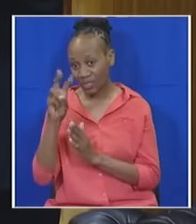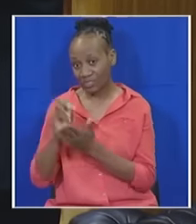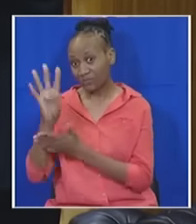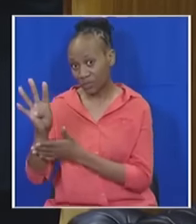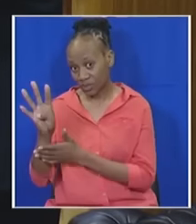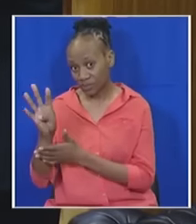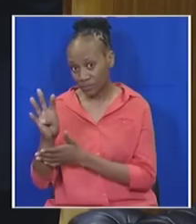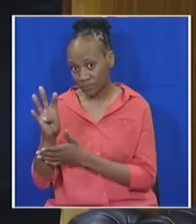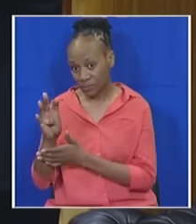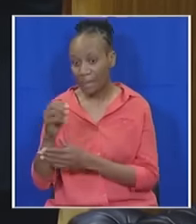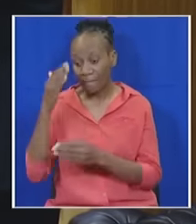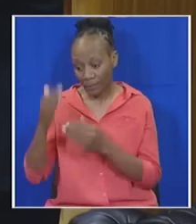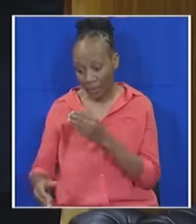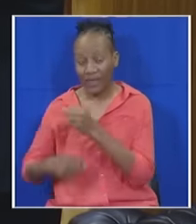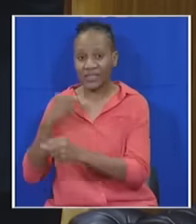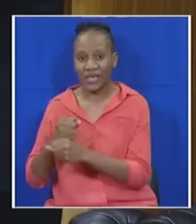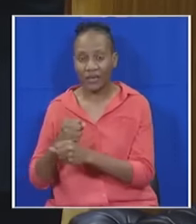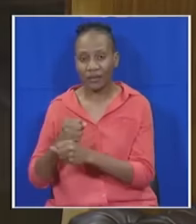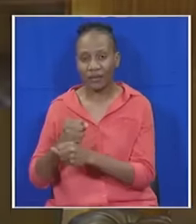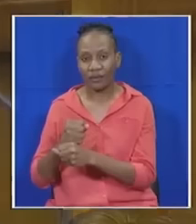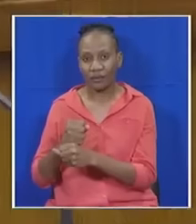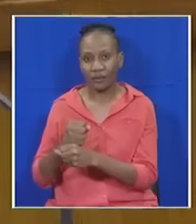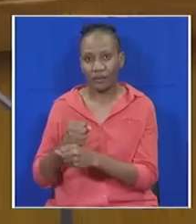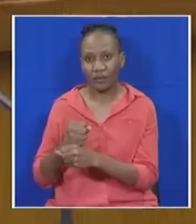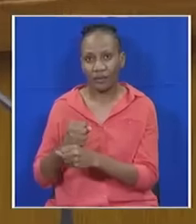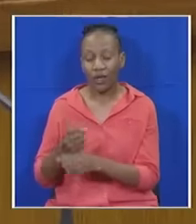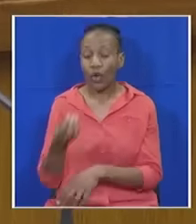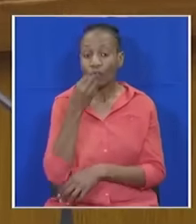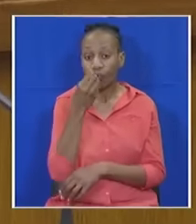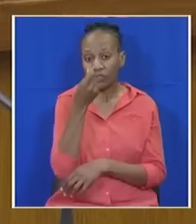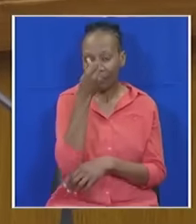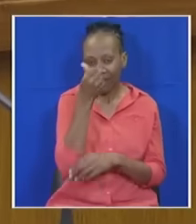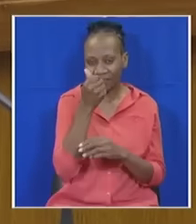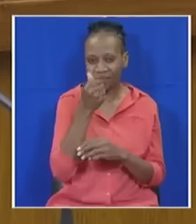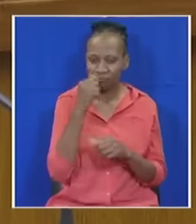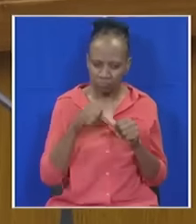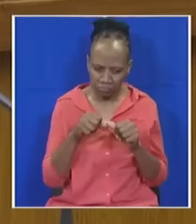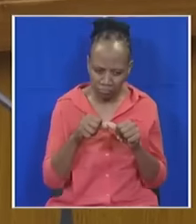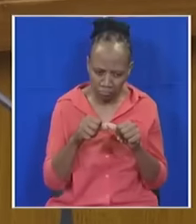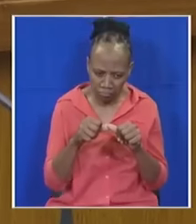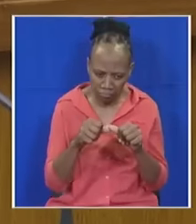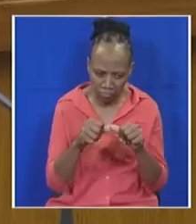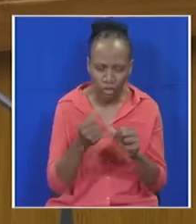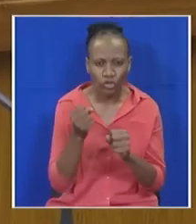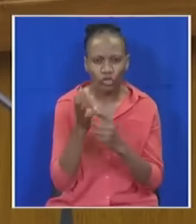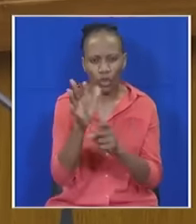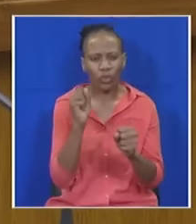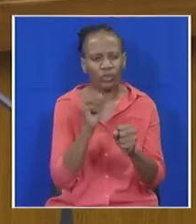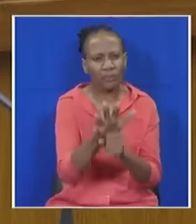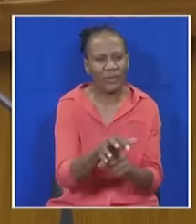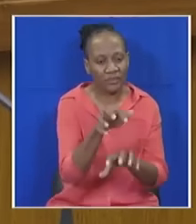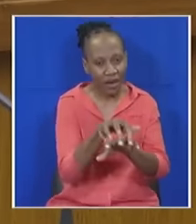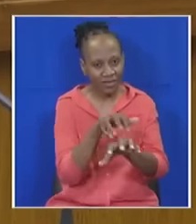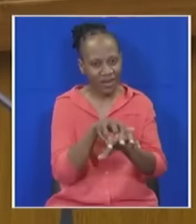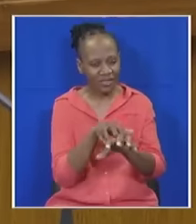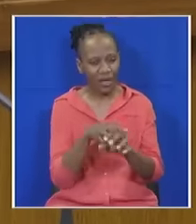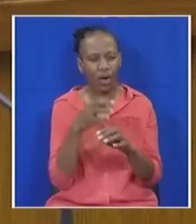inflation ended the year above target. The food prices are continuing to reflect the impact on agriculture